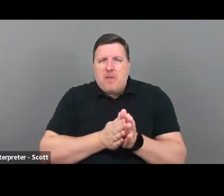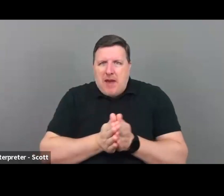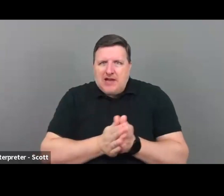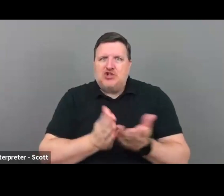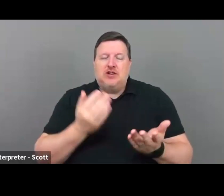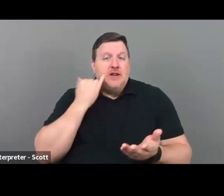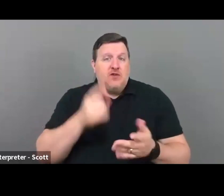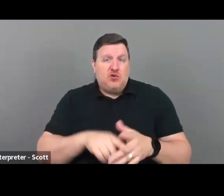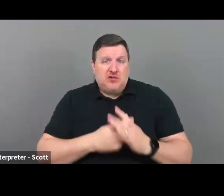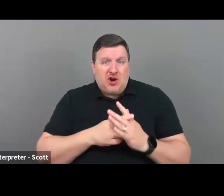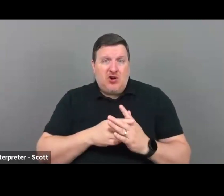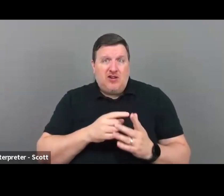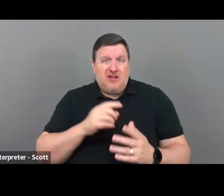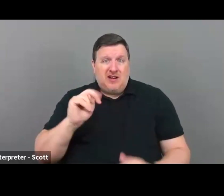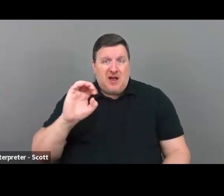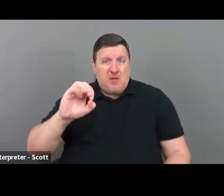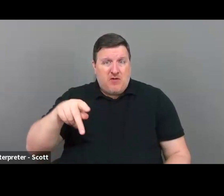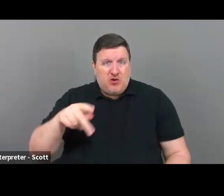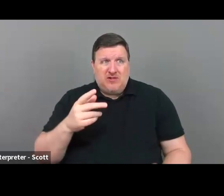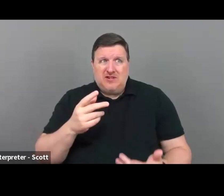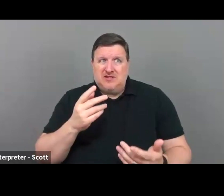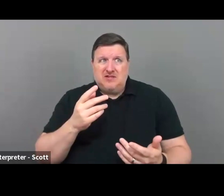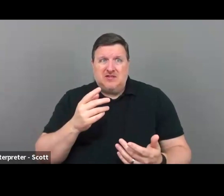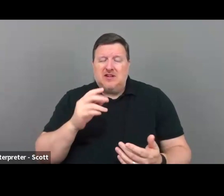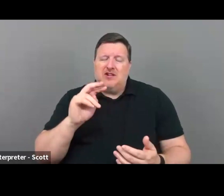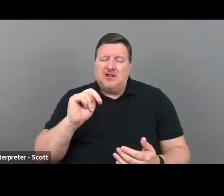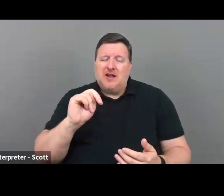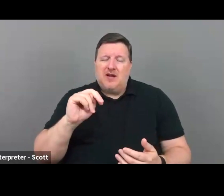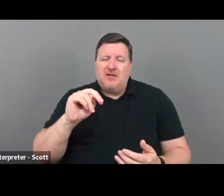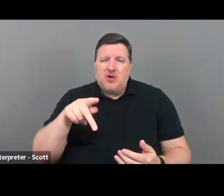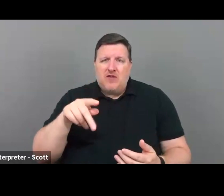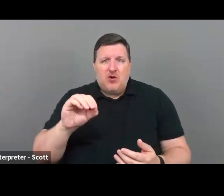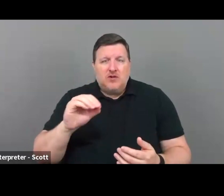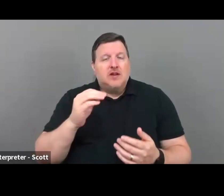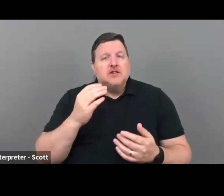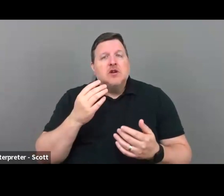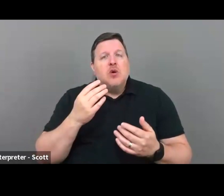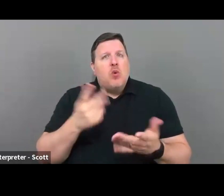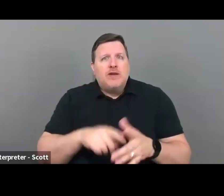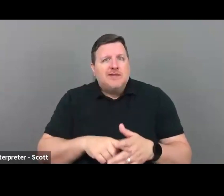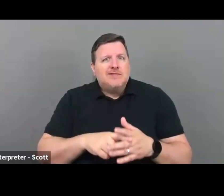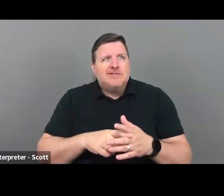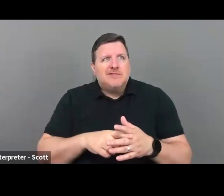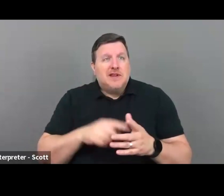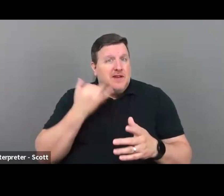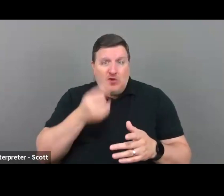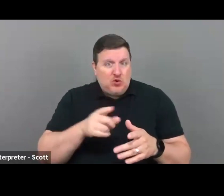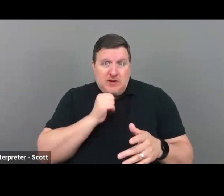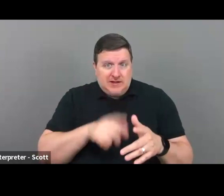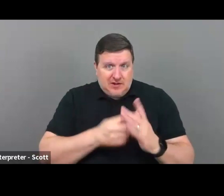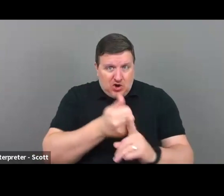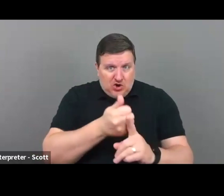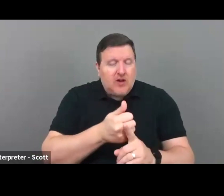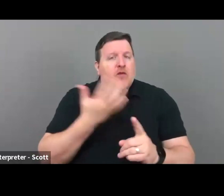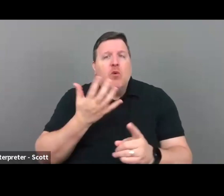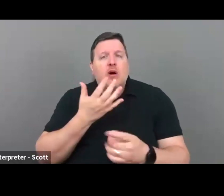if you started a nonprofit, why you started that. If it, if it's not you that started it, what drew you to work for that organization? Because God knows we